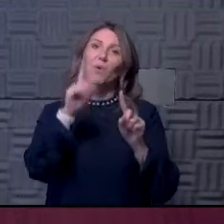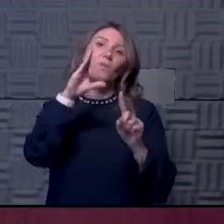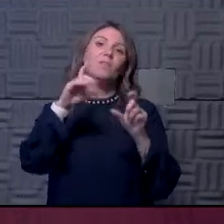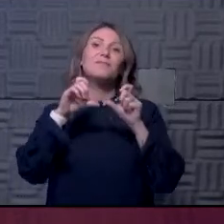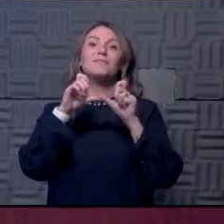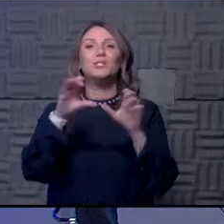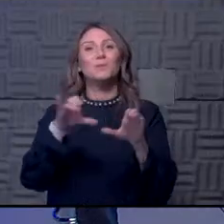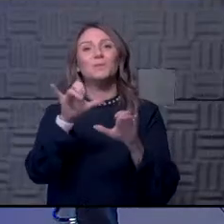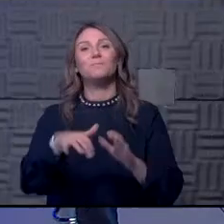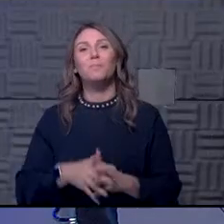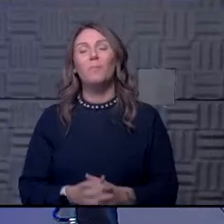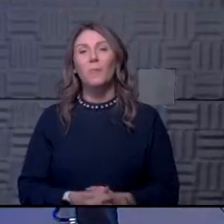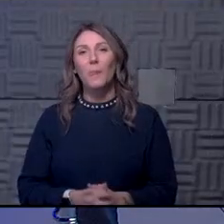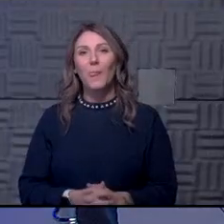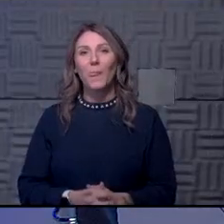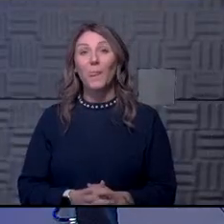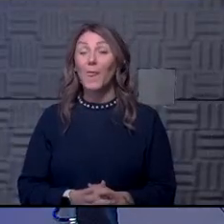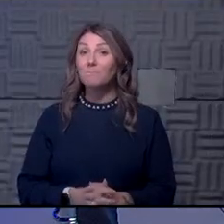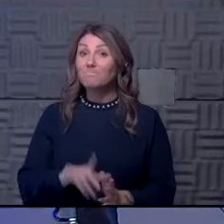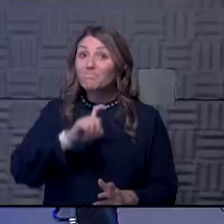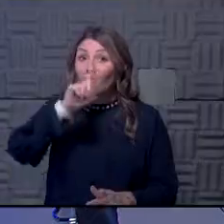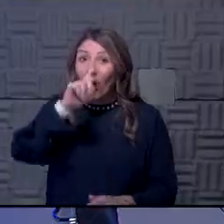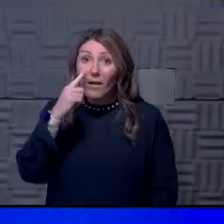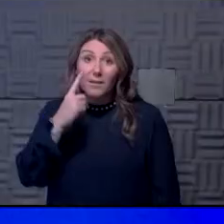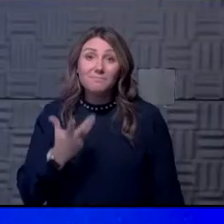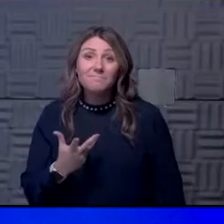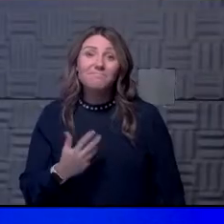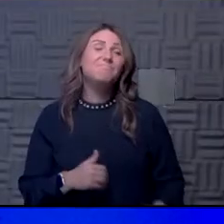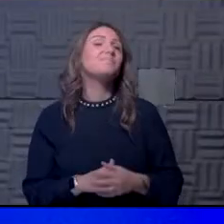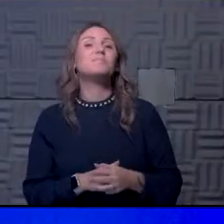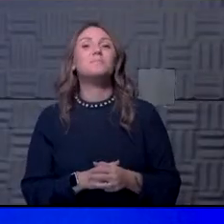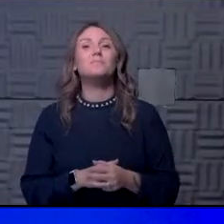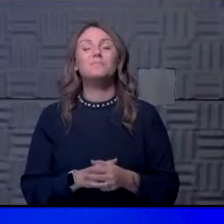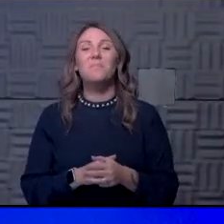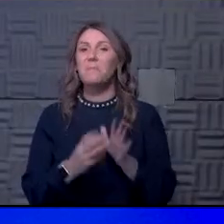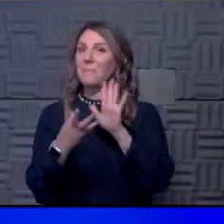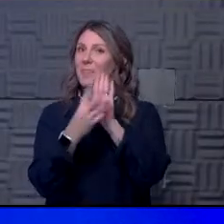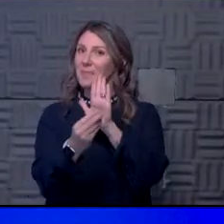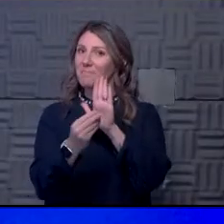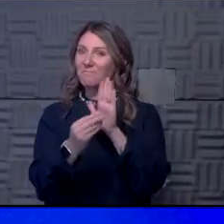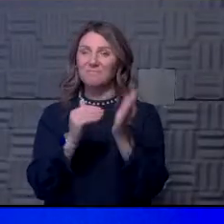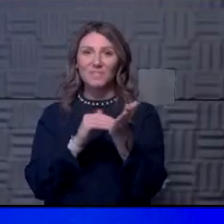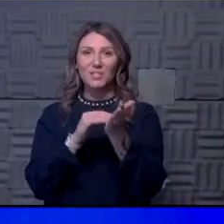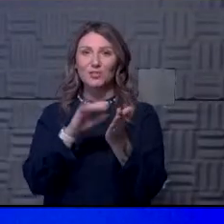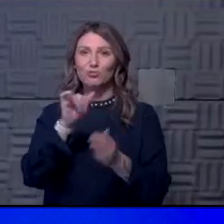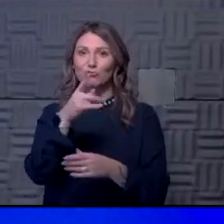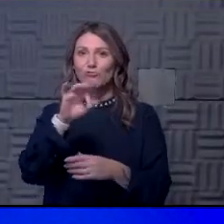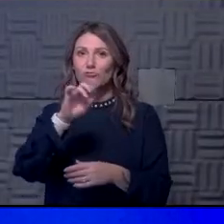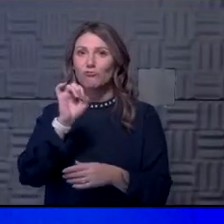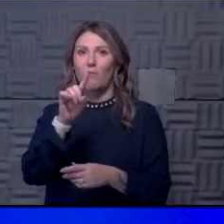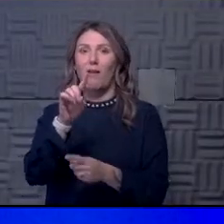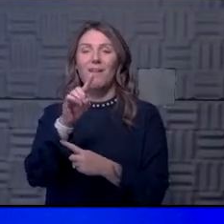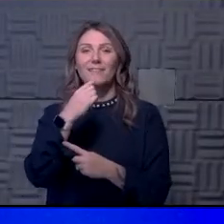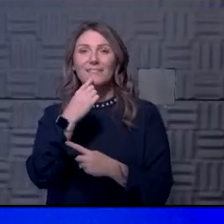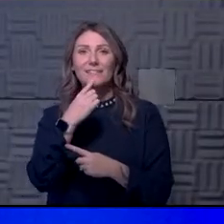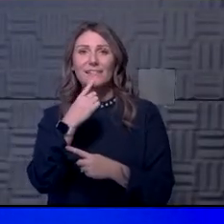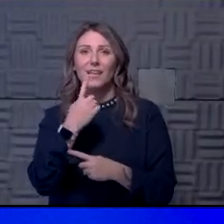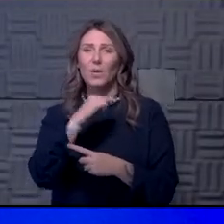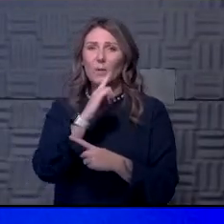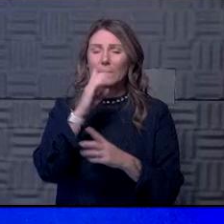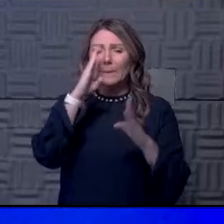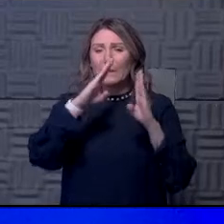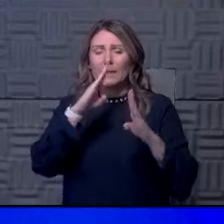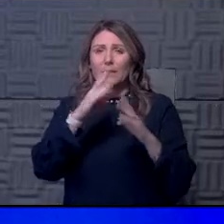continue to do so. All right. Hawkeye. Yeah. I think just to echo what Dr. Gerard said, stay the course. We are getting weary.